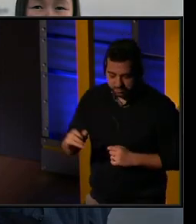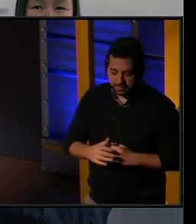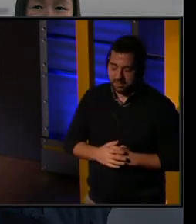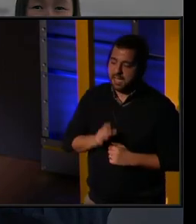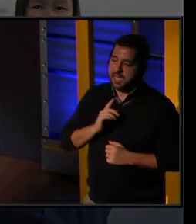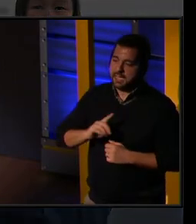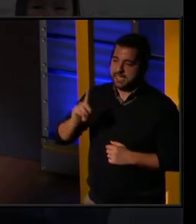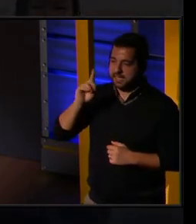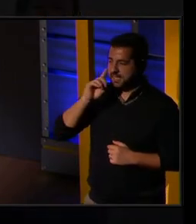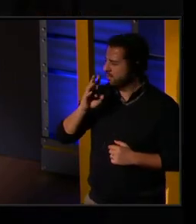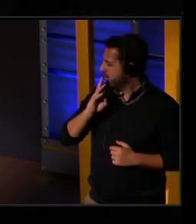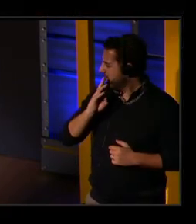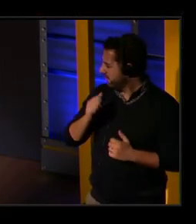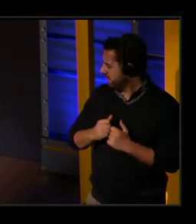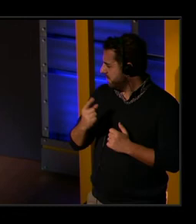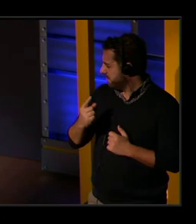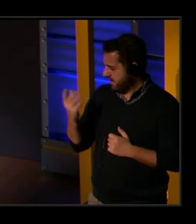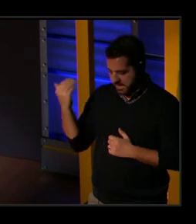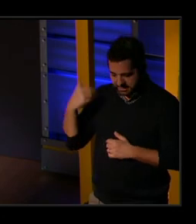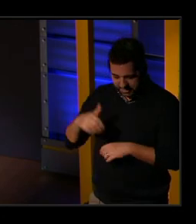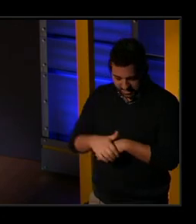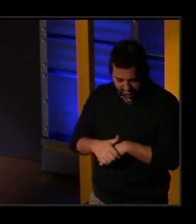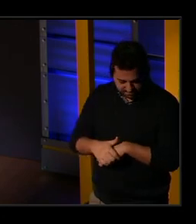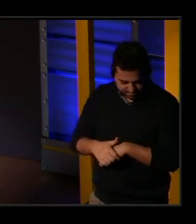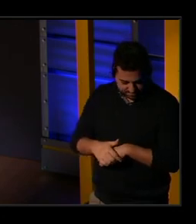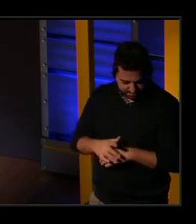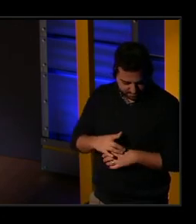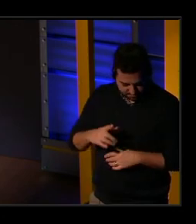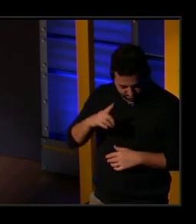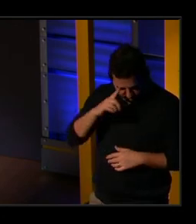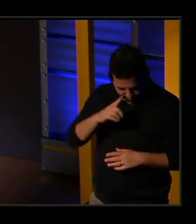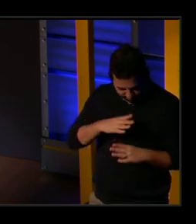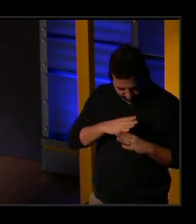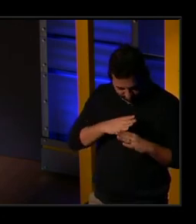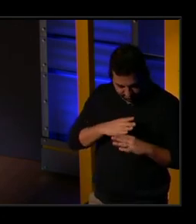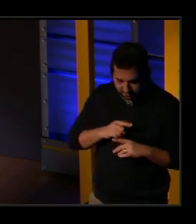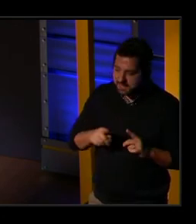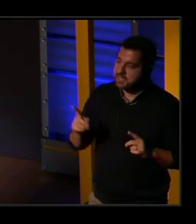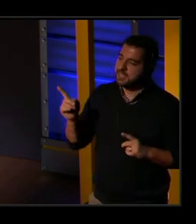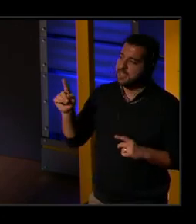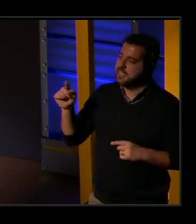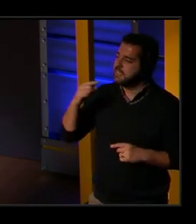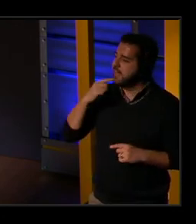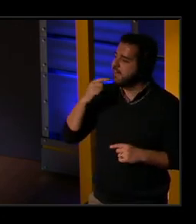I think I was talking to someone last night, and my brain's going to block it out. But they said,